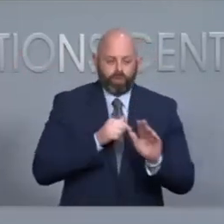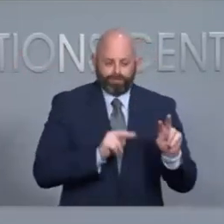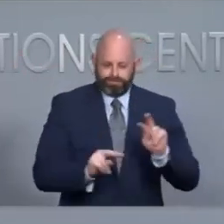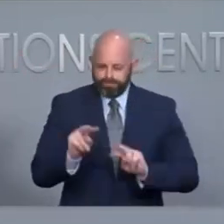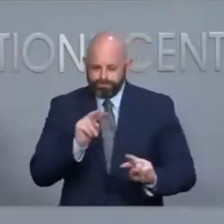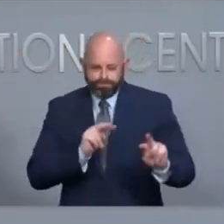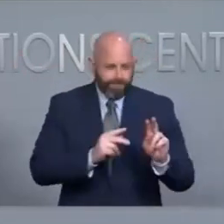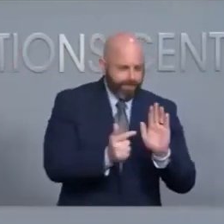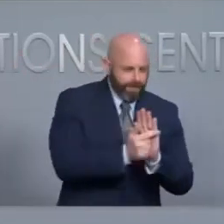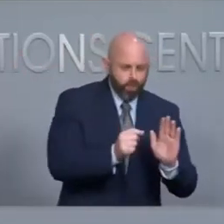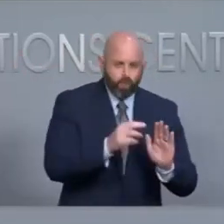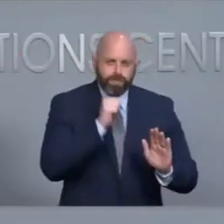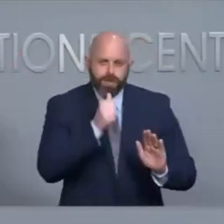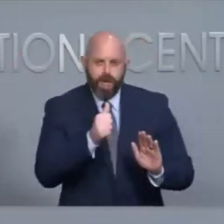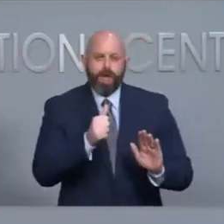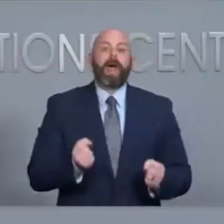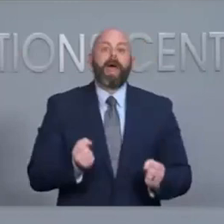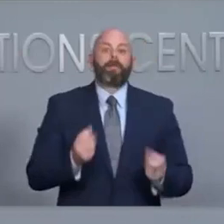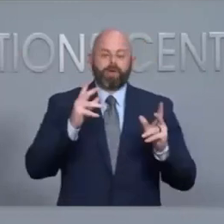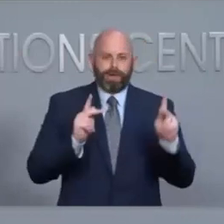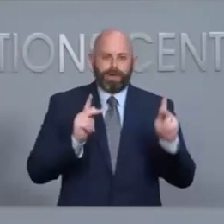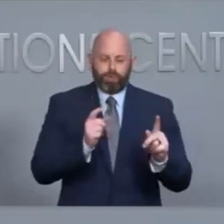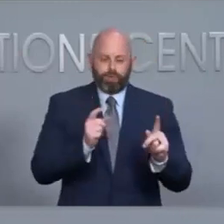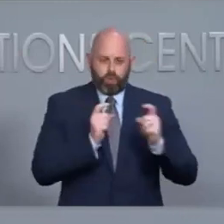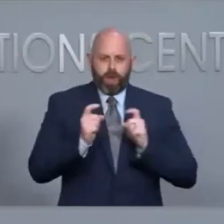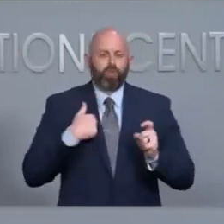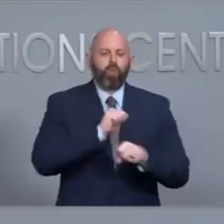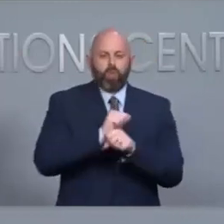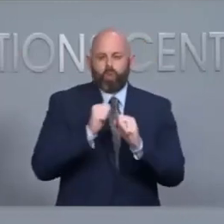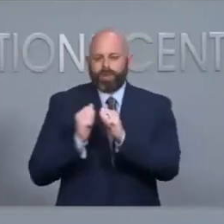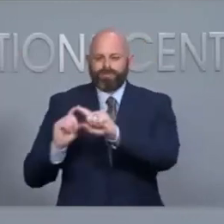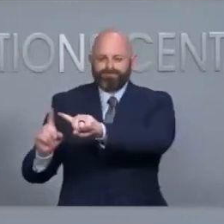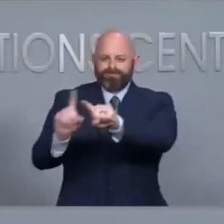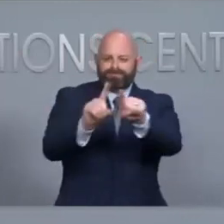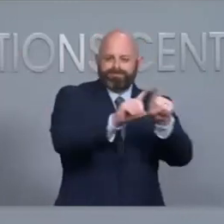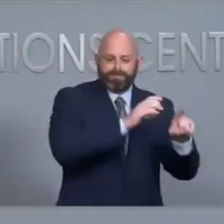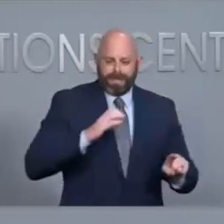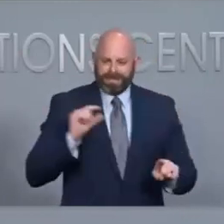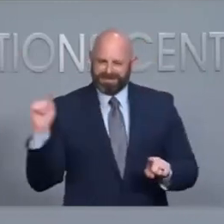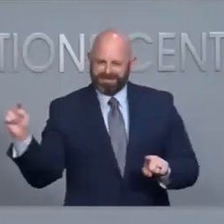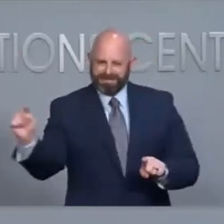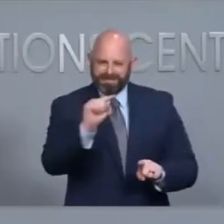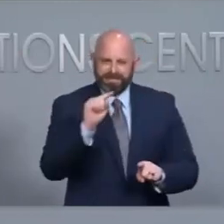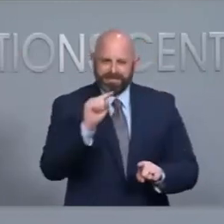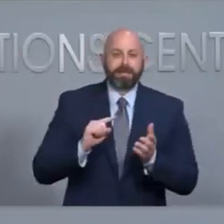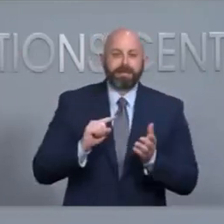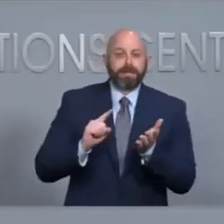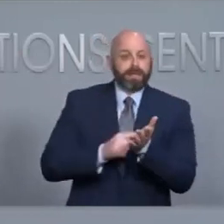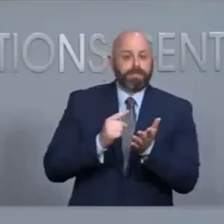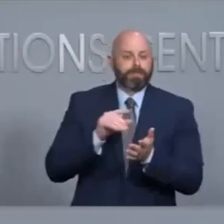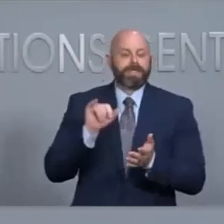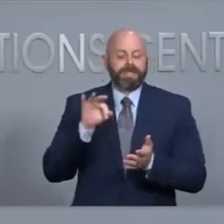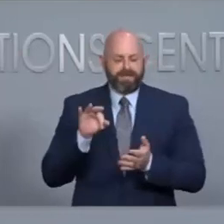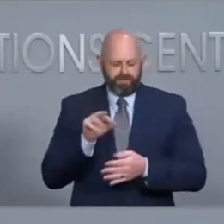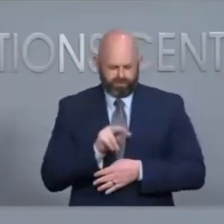campaign finance contribution levels we will work with the committees sometimes you can even find further down into